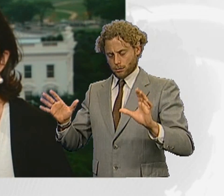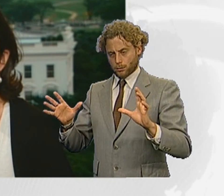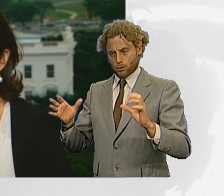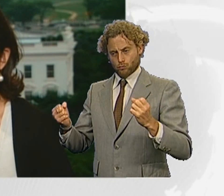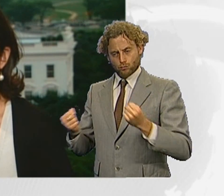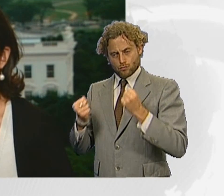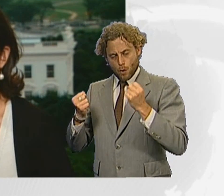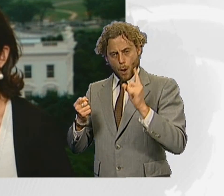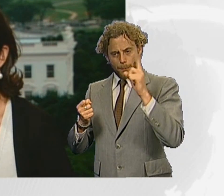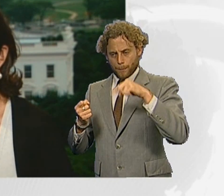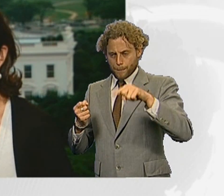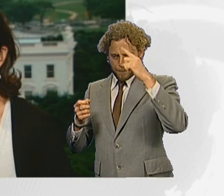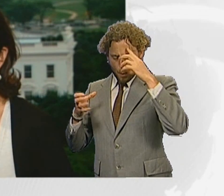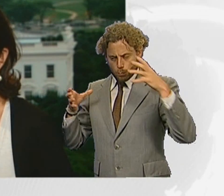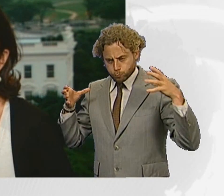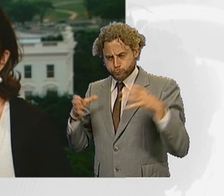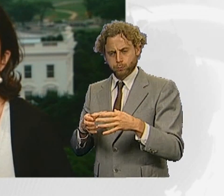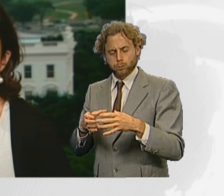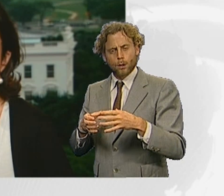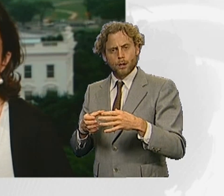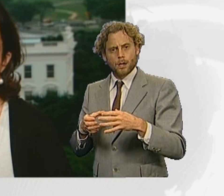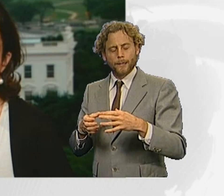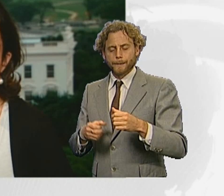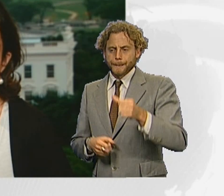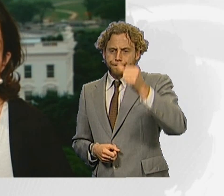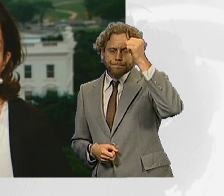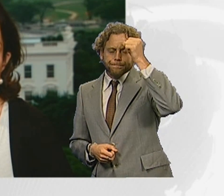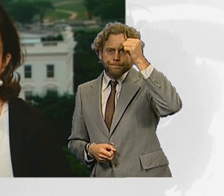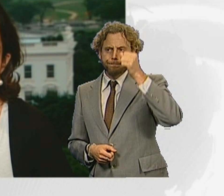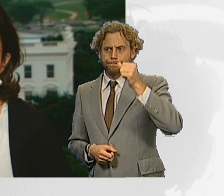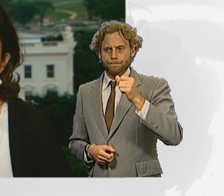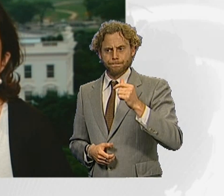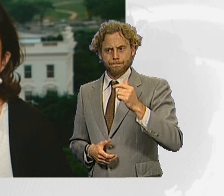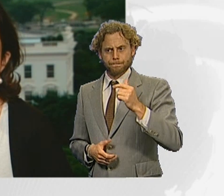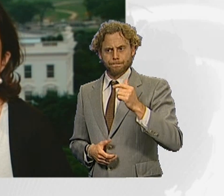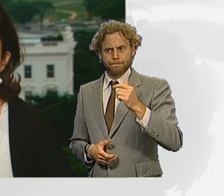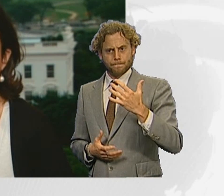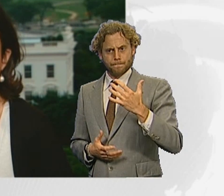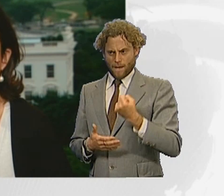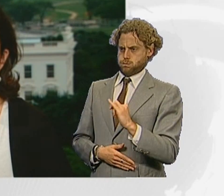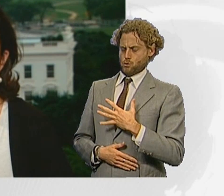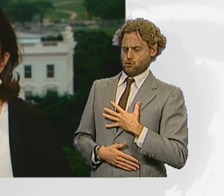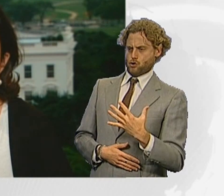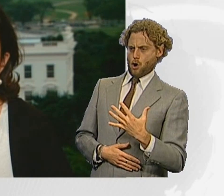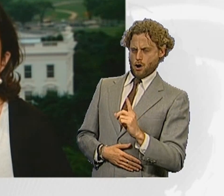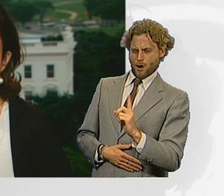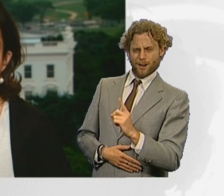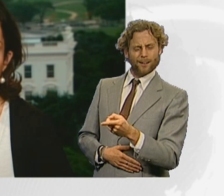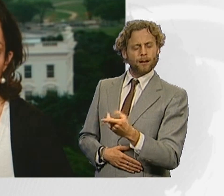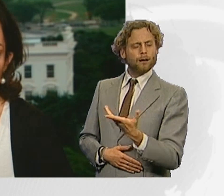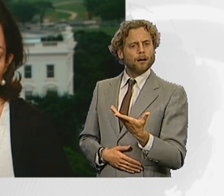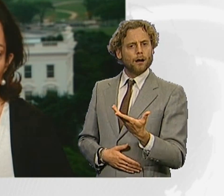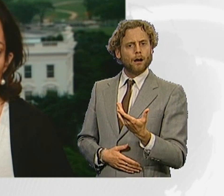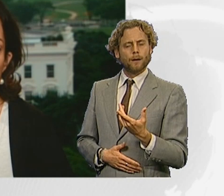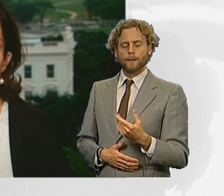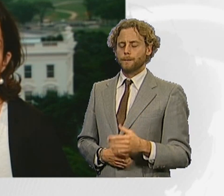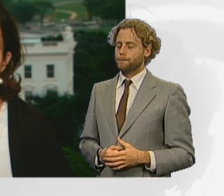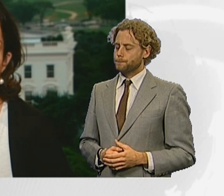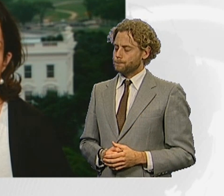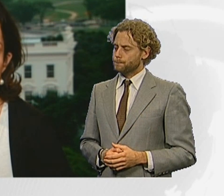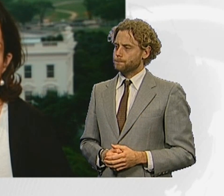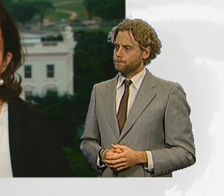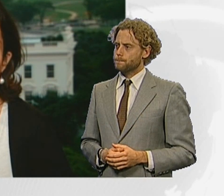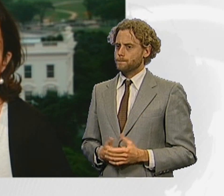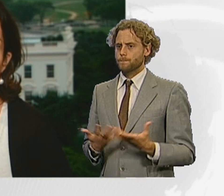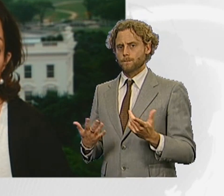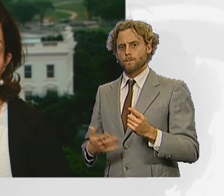tragedy. He has, of course, expressed his shock at what had happened. But it's always good to know